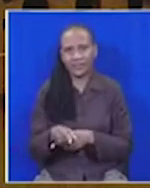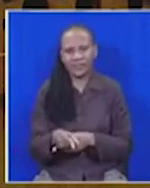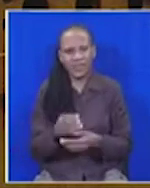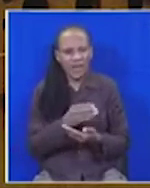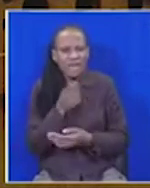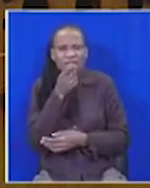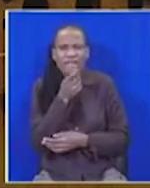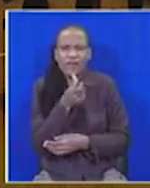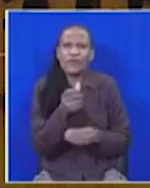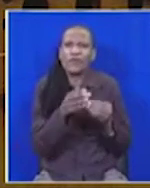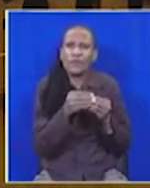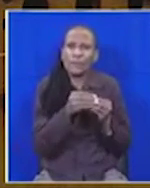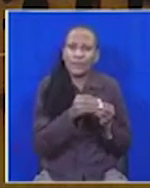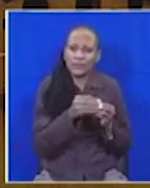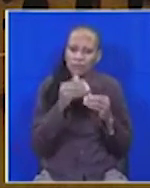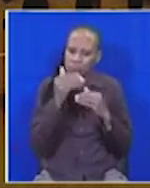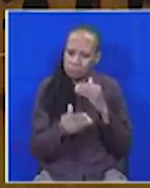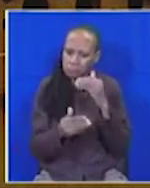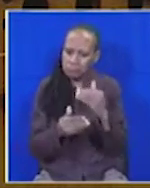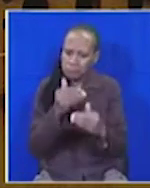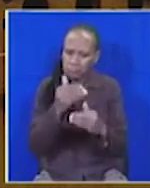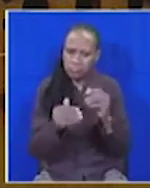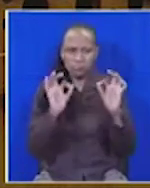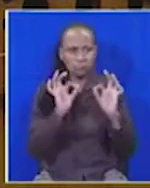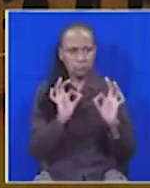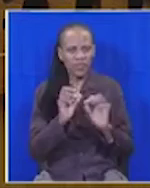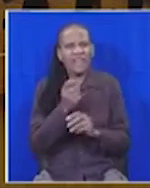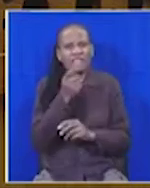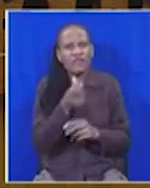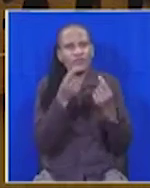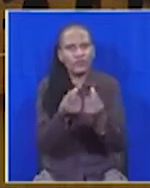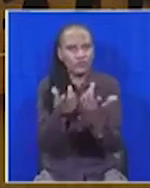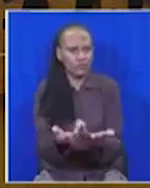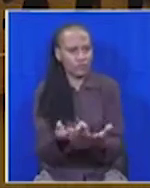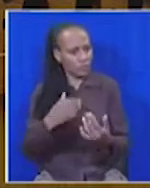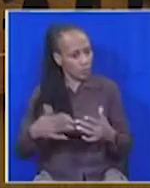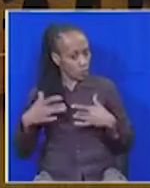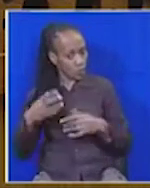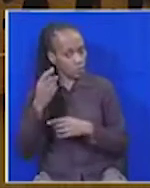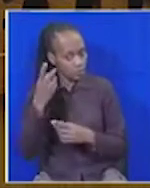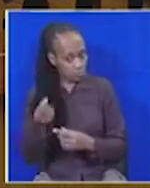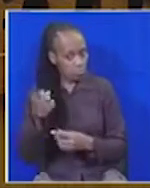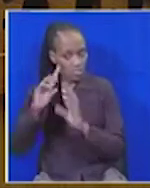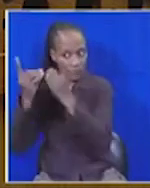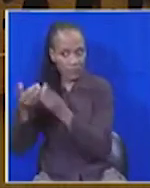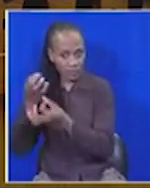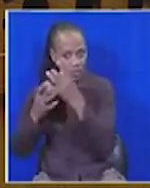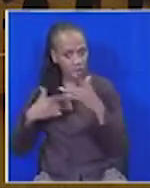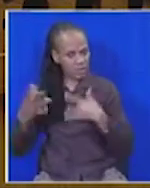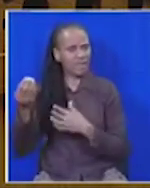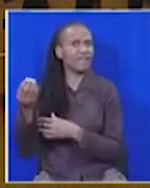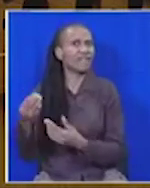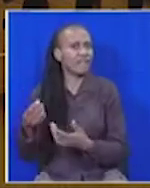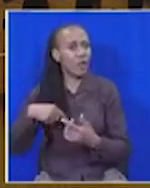conduct that responsibility in that manner. And that is lacking because we can get the kind of answers that we require from departments if, Honourable